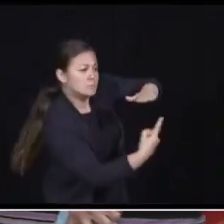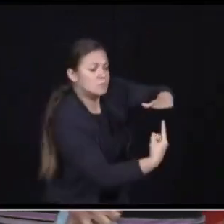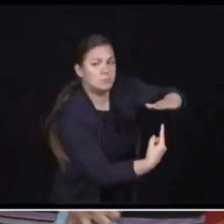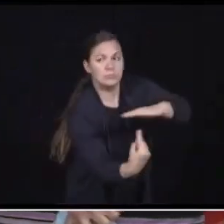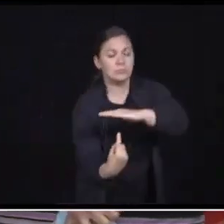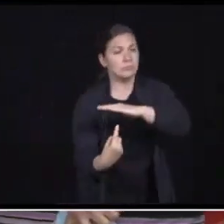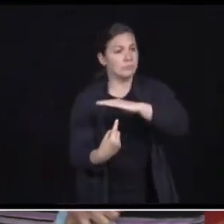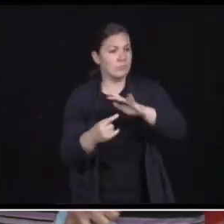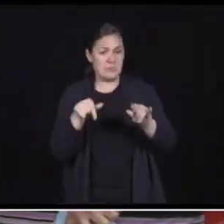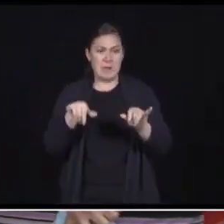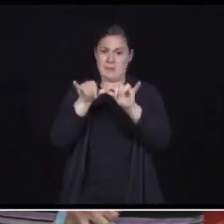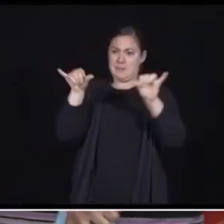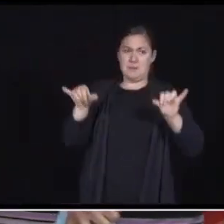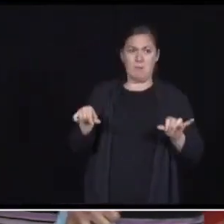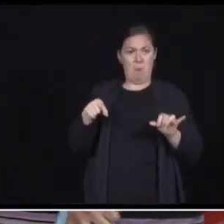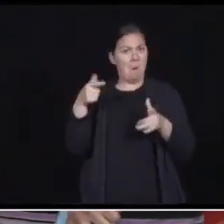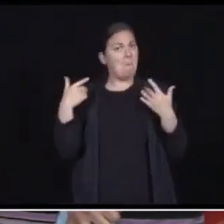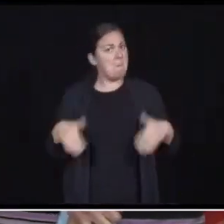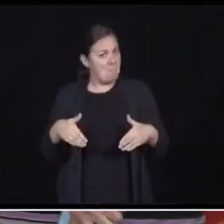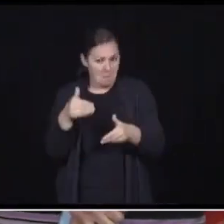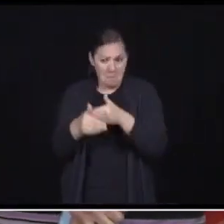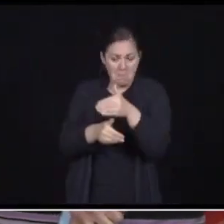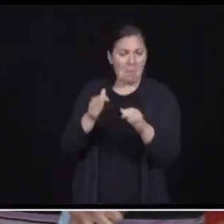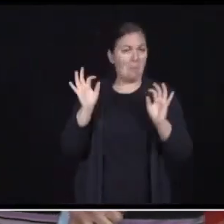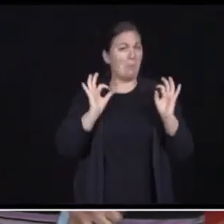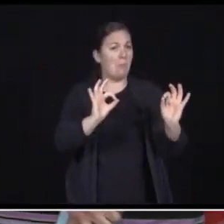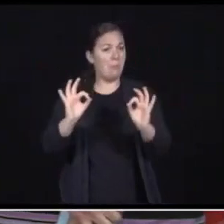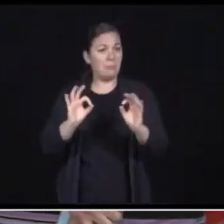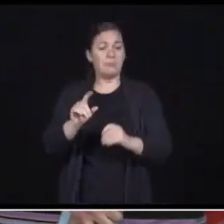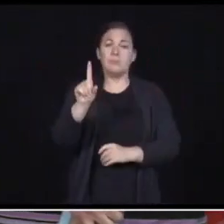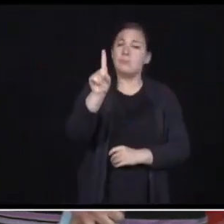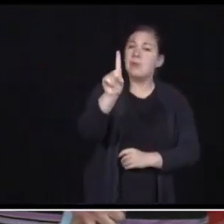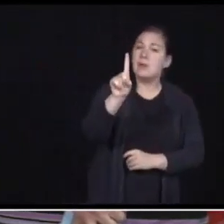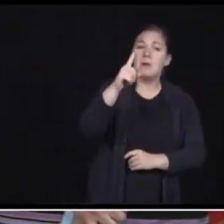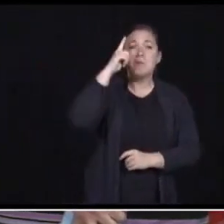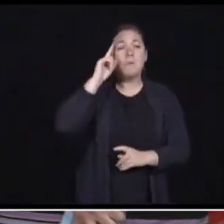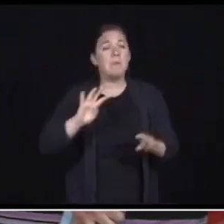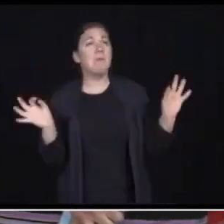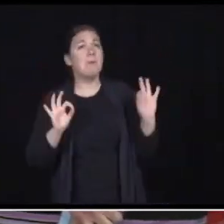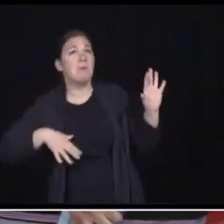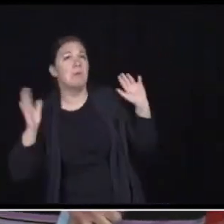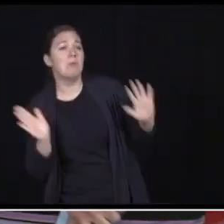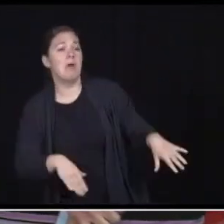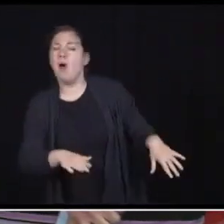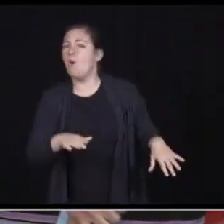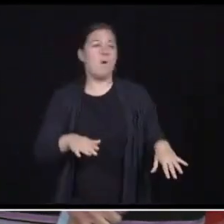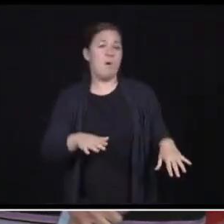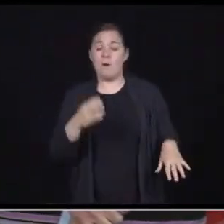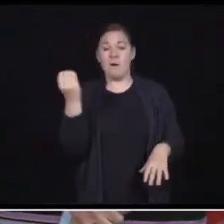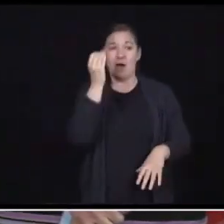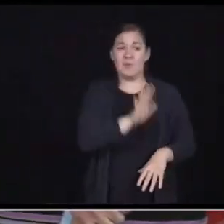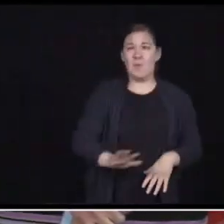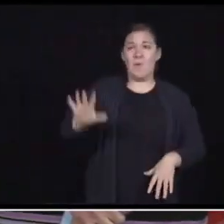the system has been working. But we can't take anything for granted. We know there are certain areas of the province that are seeing